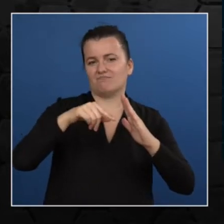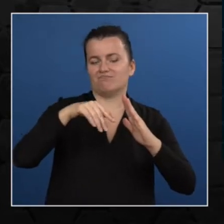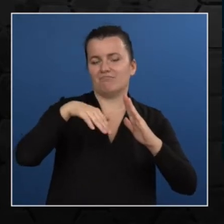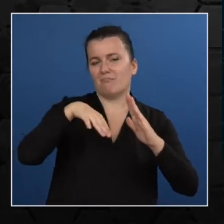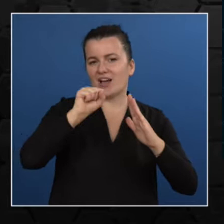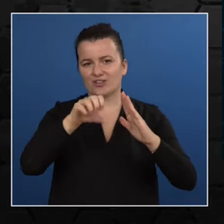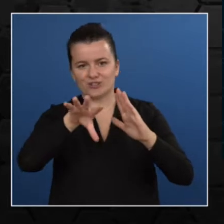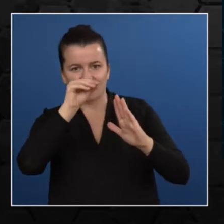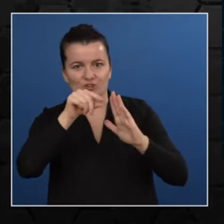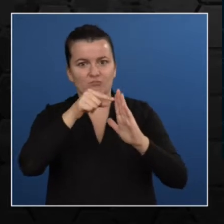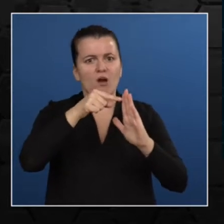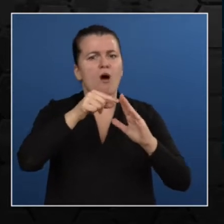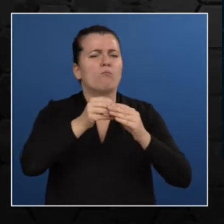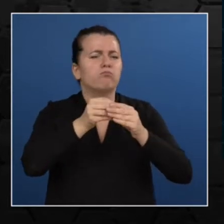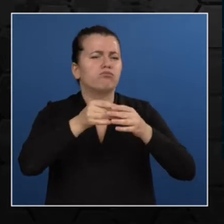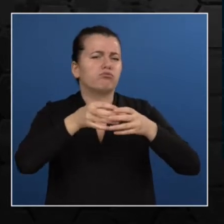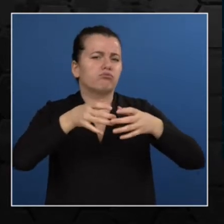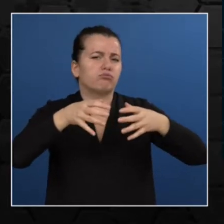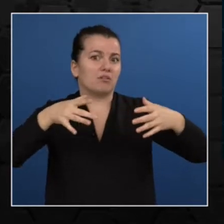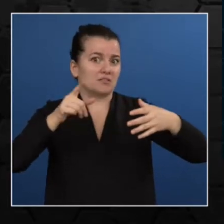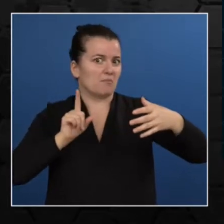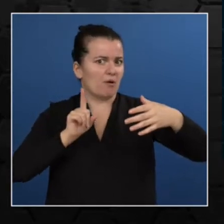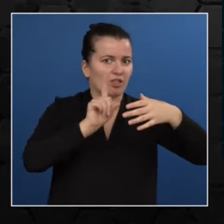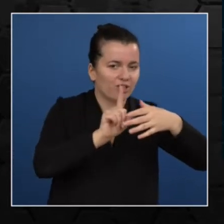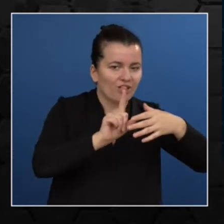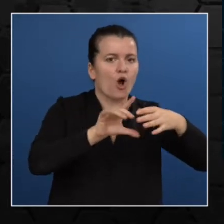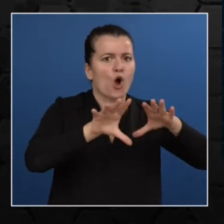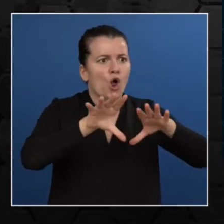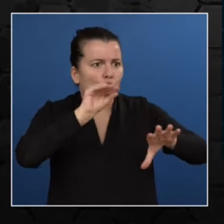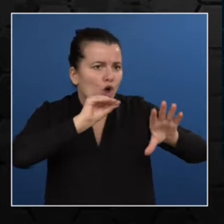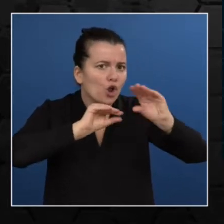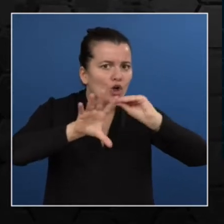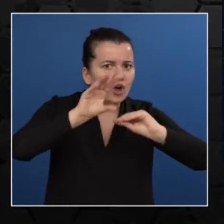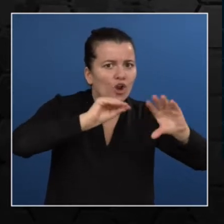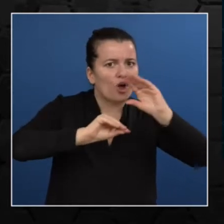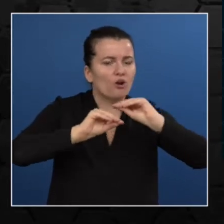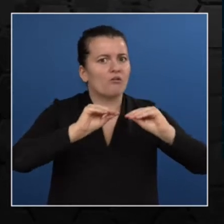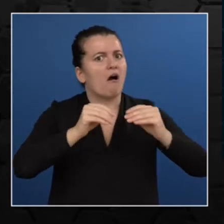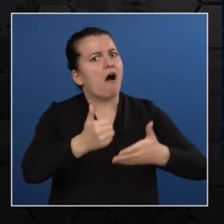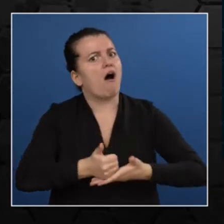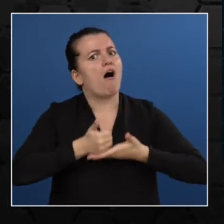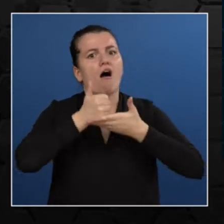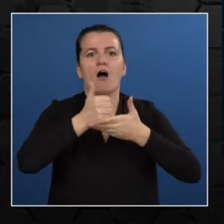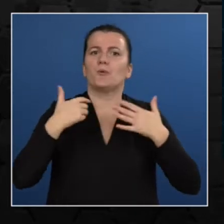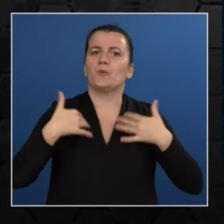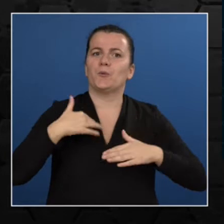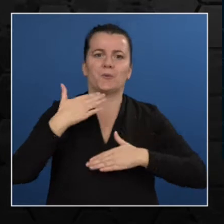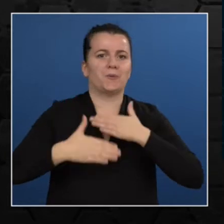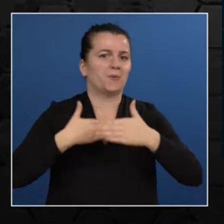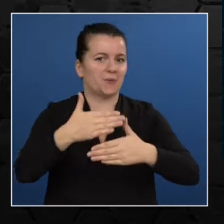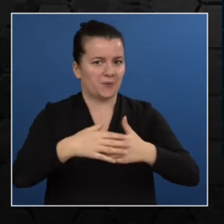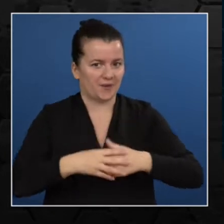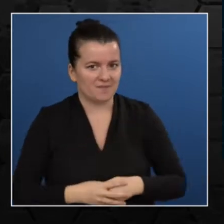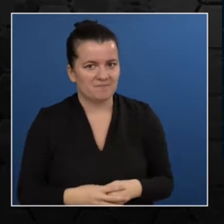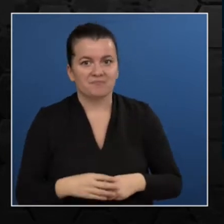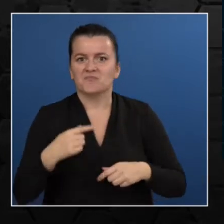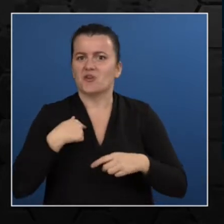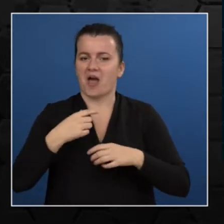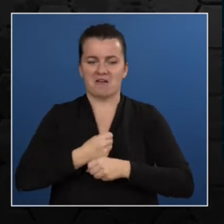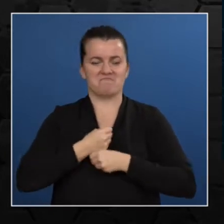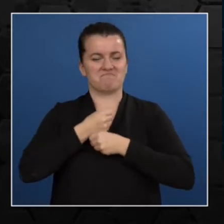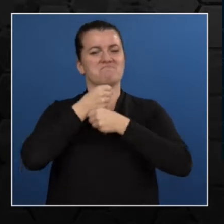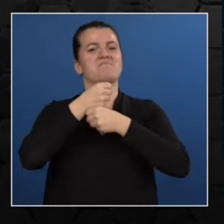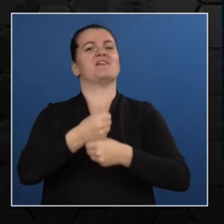build high quality skills. So I would highly recommend you to check this Microsoft Learn Student Ambassador community and I can